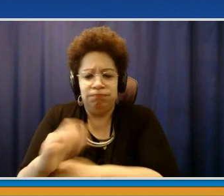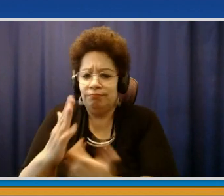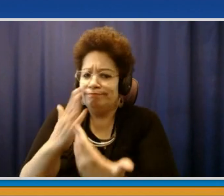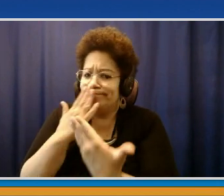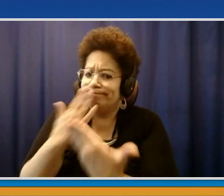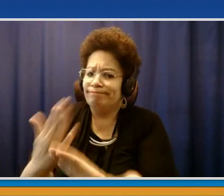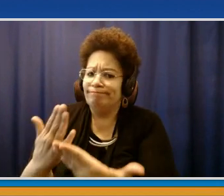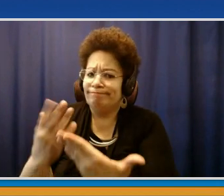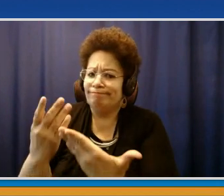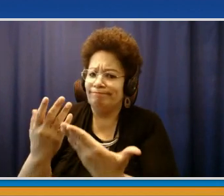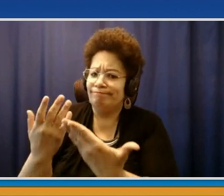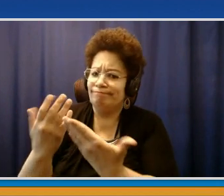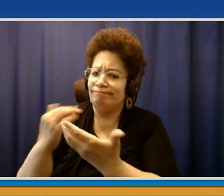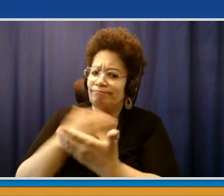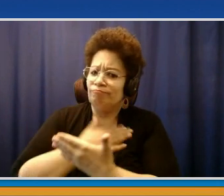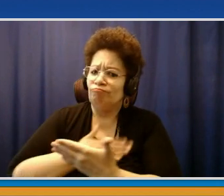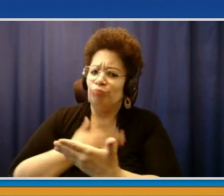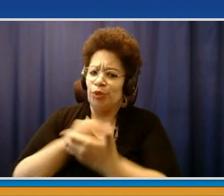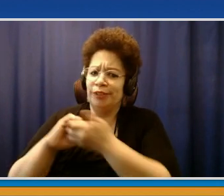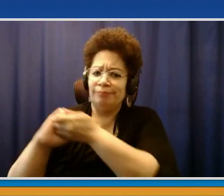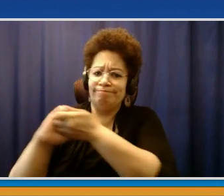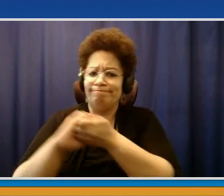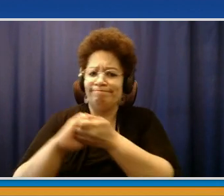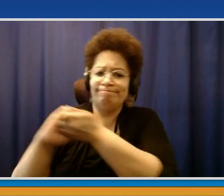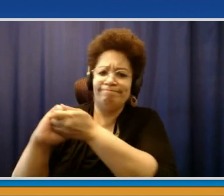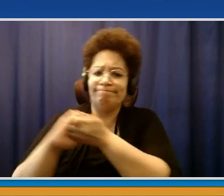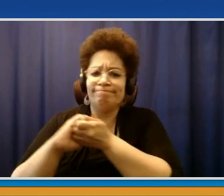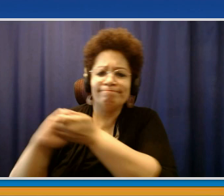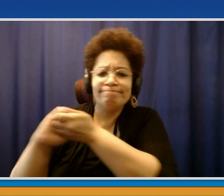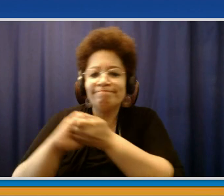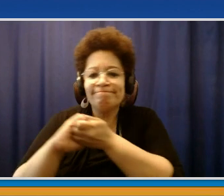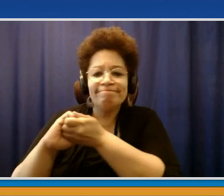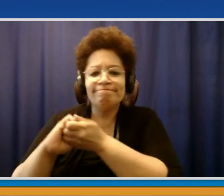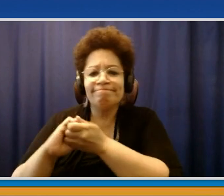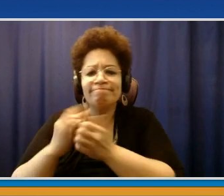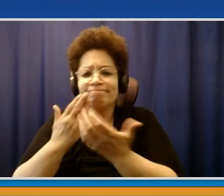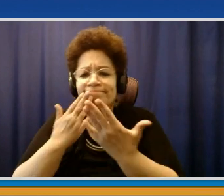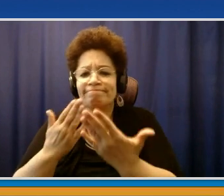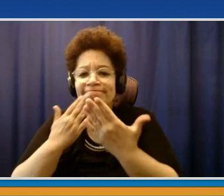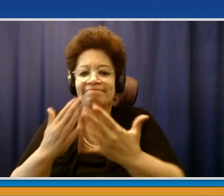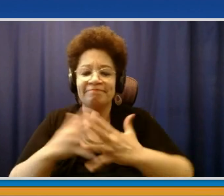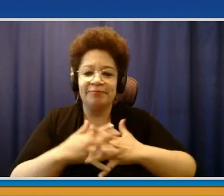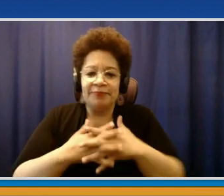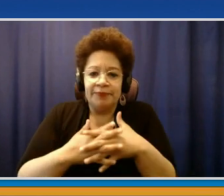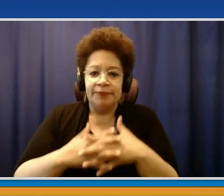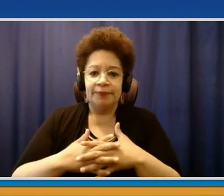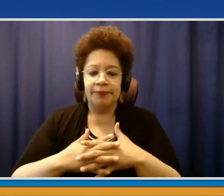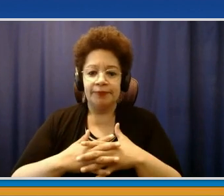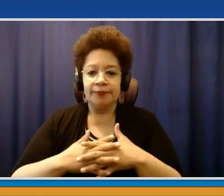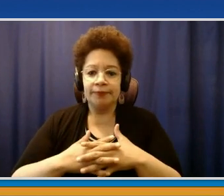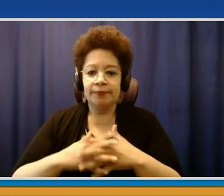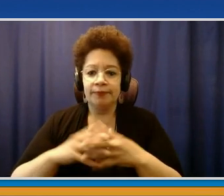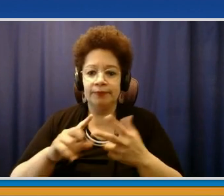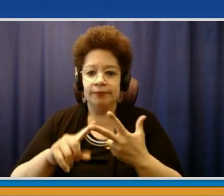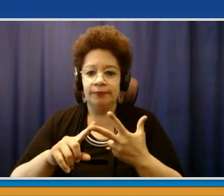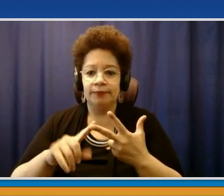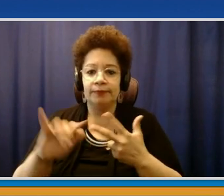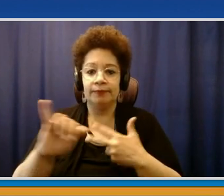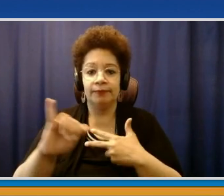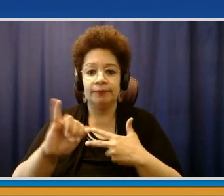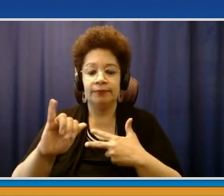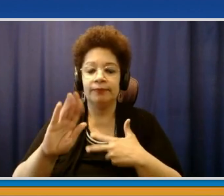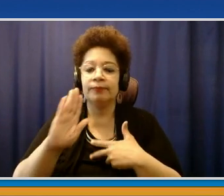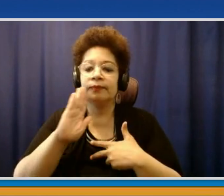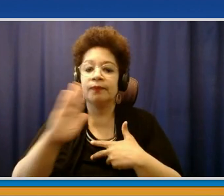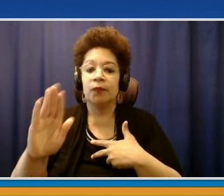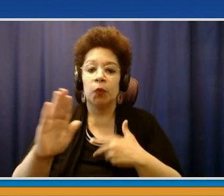we're going to continue to invite some additional members of local governments here for some of our future updates. So if